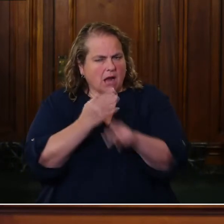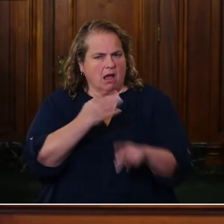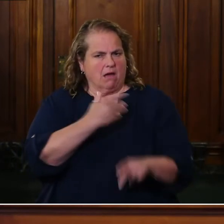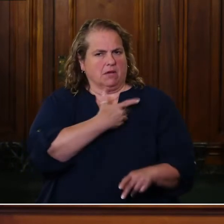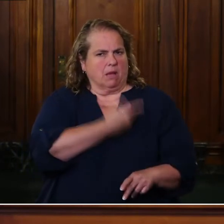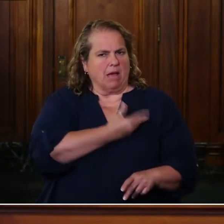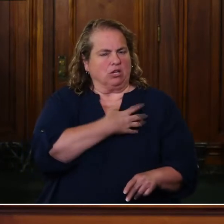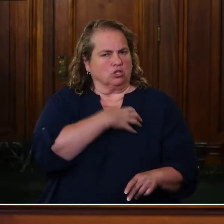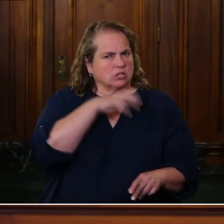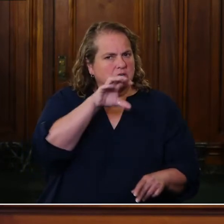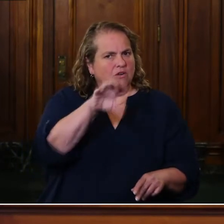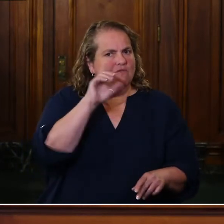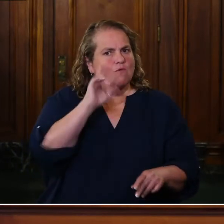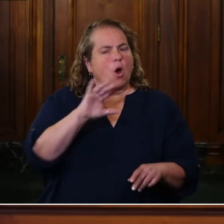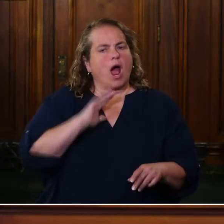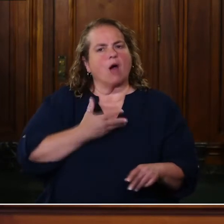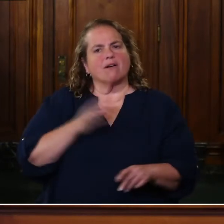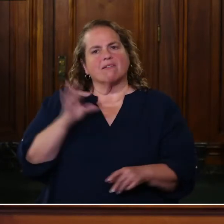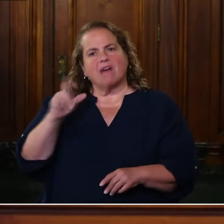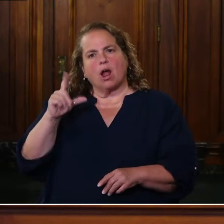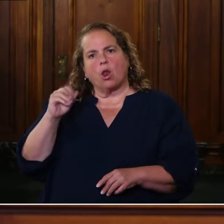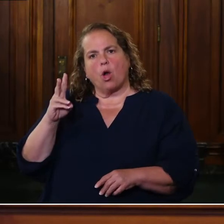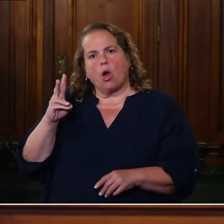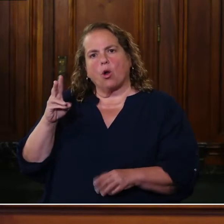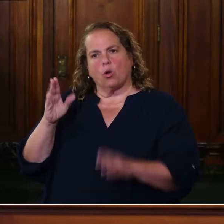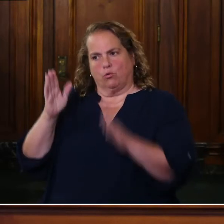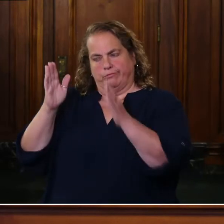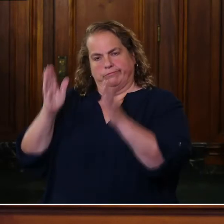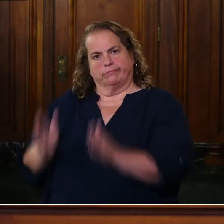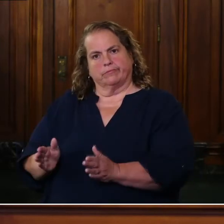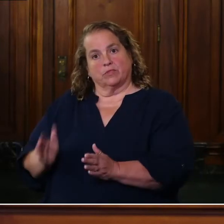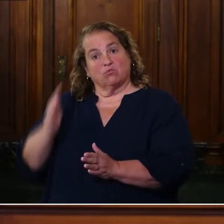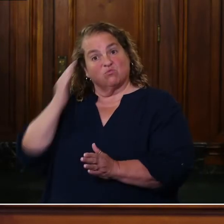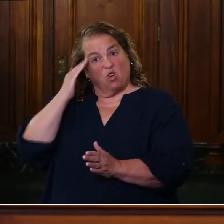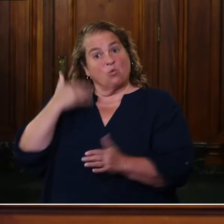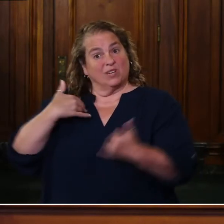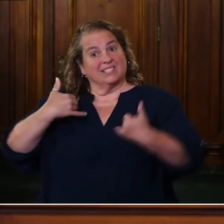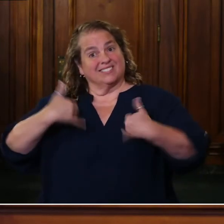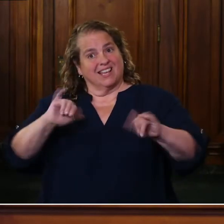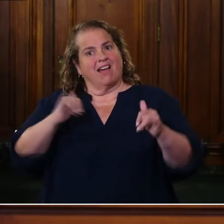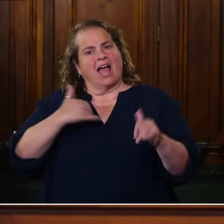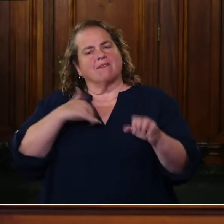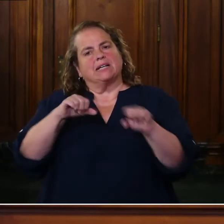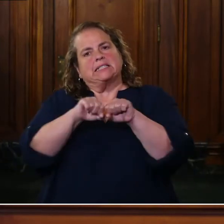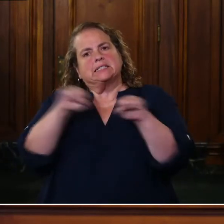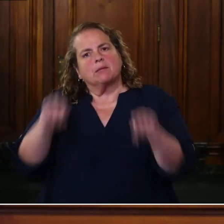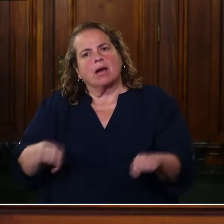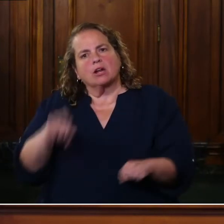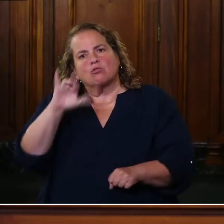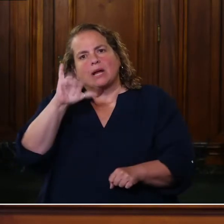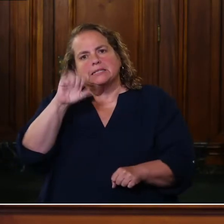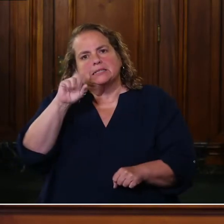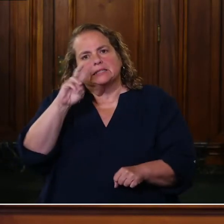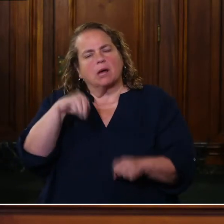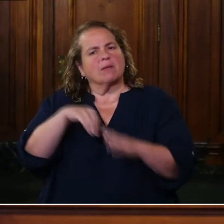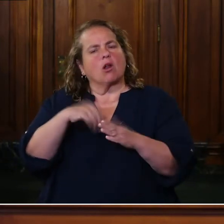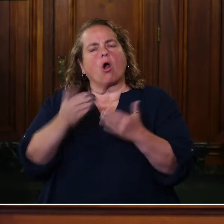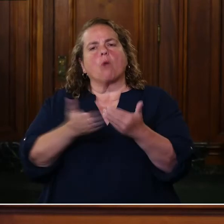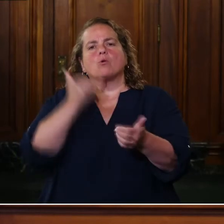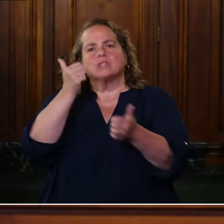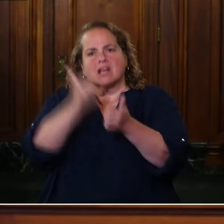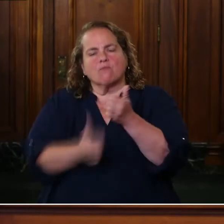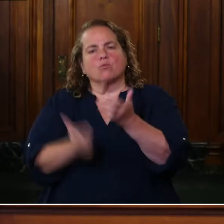understanding that we still have systematic racism in just about every part of our society,